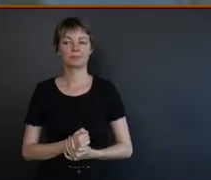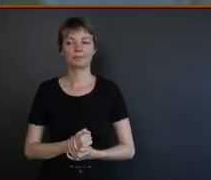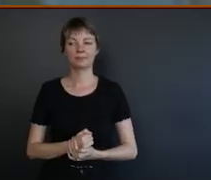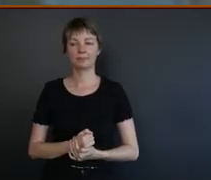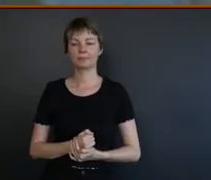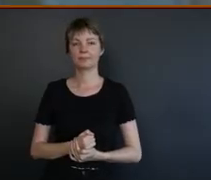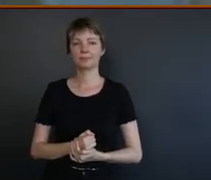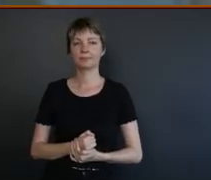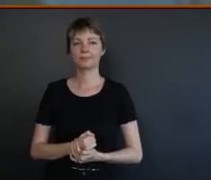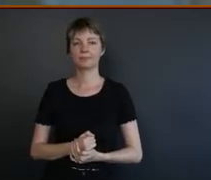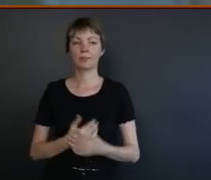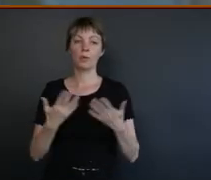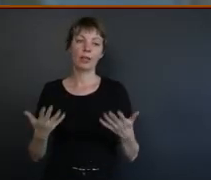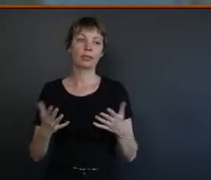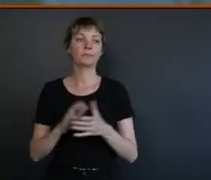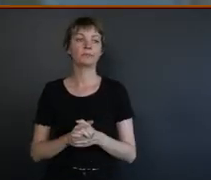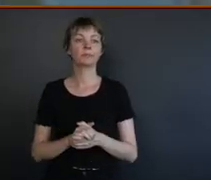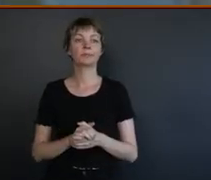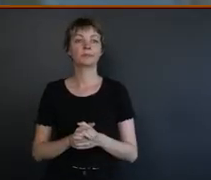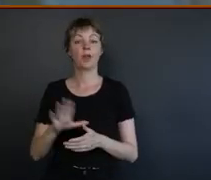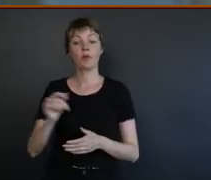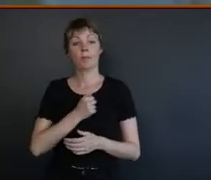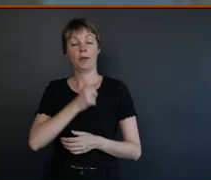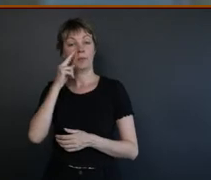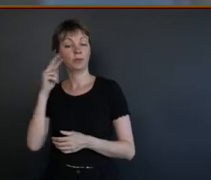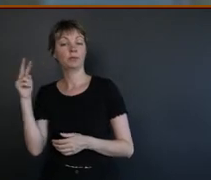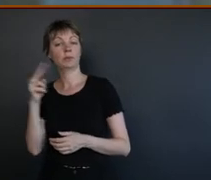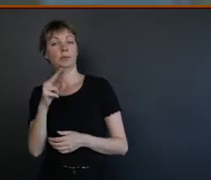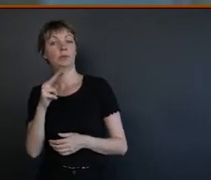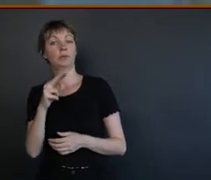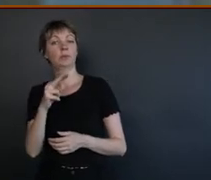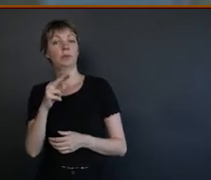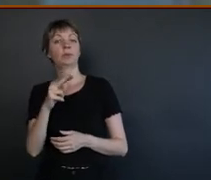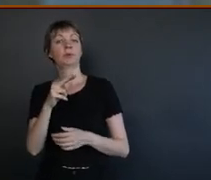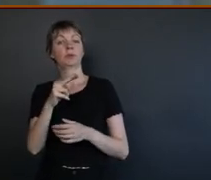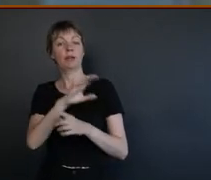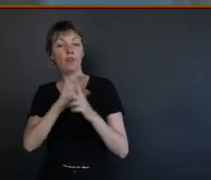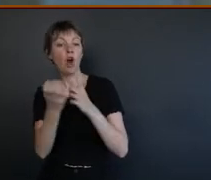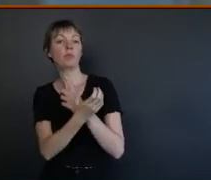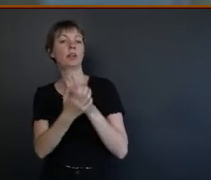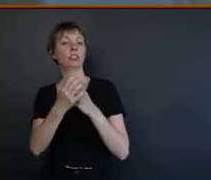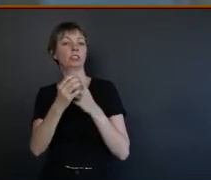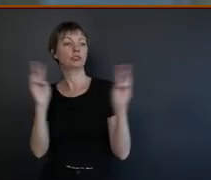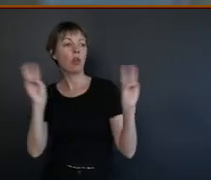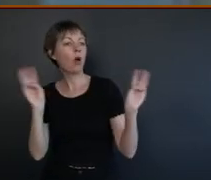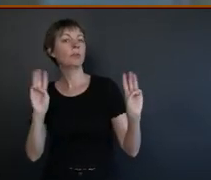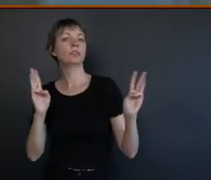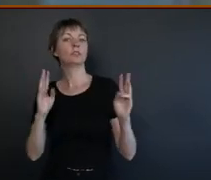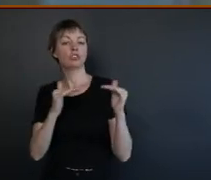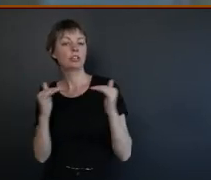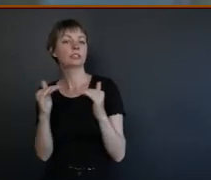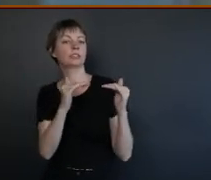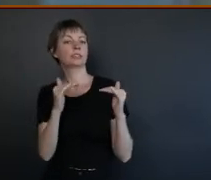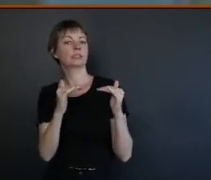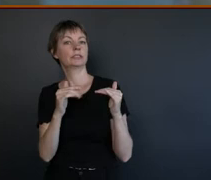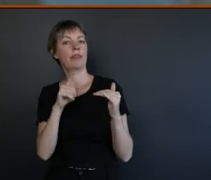I suppose coming from, I guess, my point of view in terms of climate and environmental justice, justice is